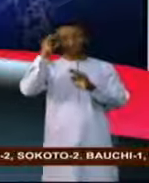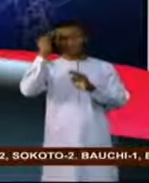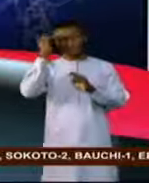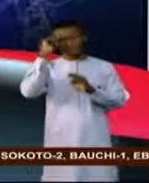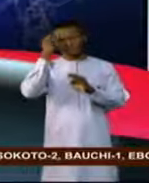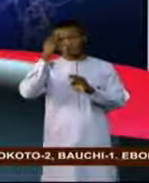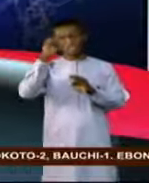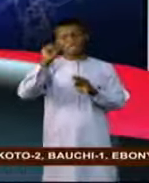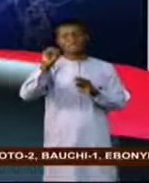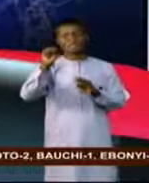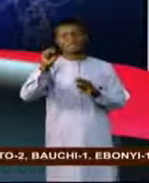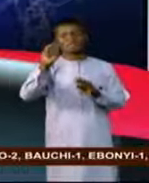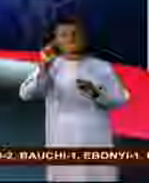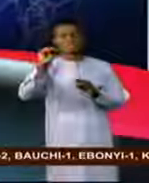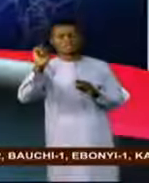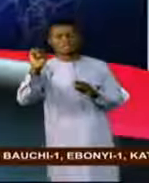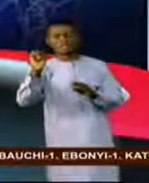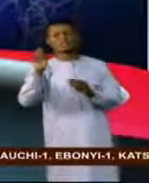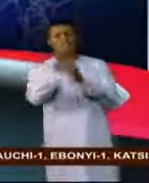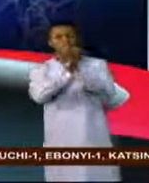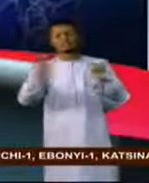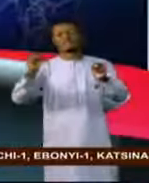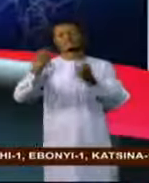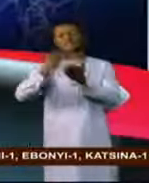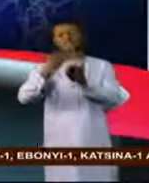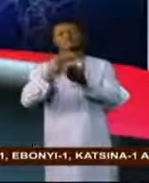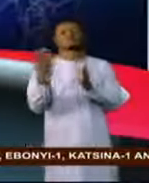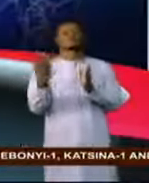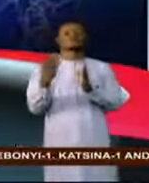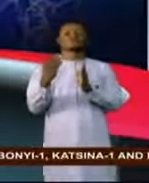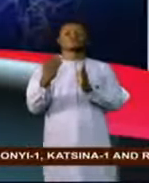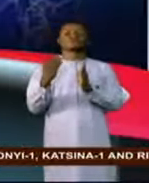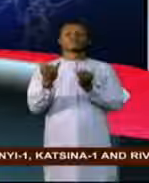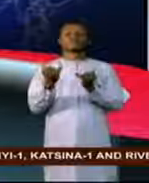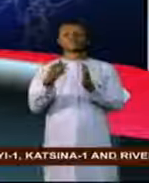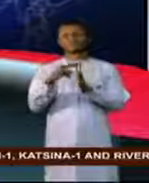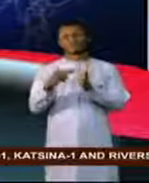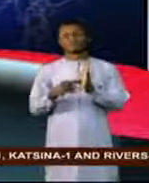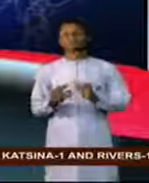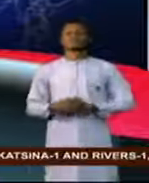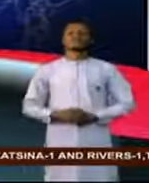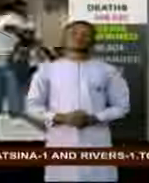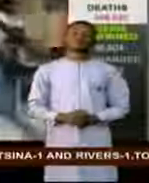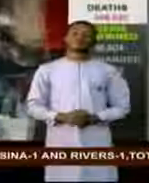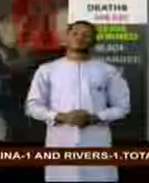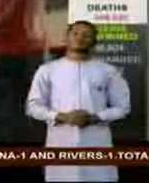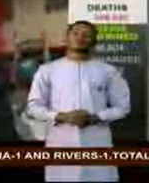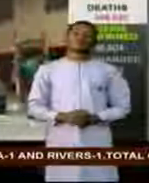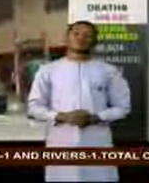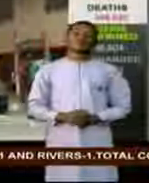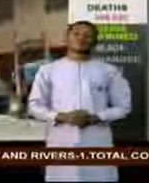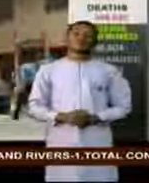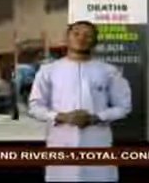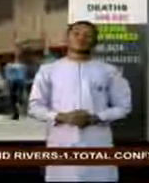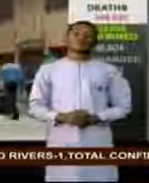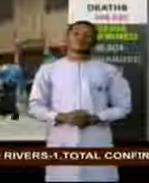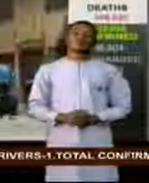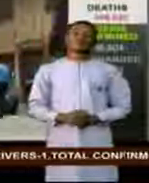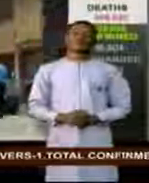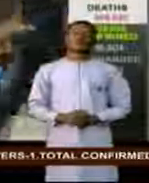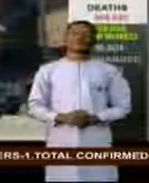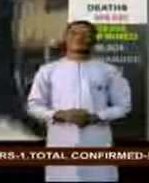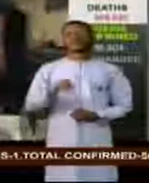MSME Survival Fund. Jumwabi Walton Najee now reports. Committed to lifting over